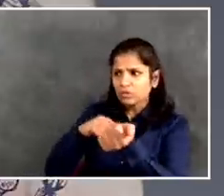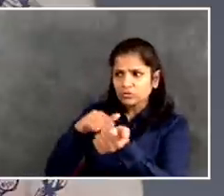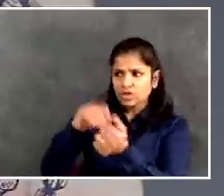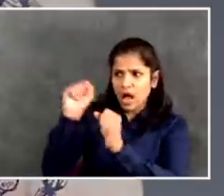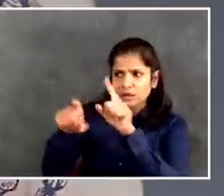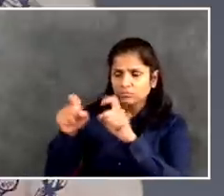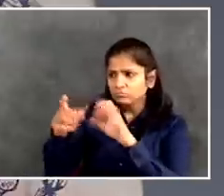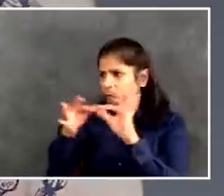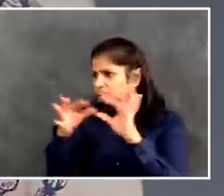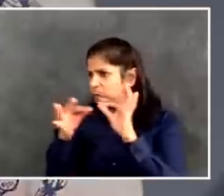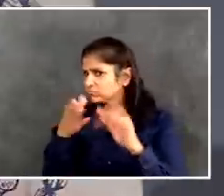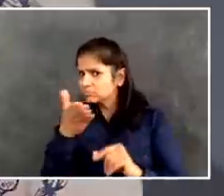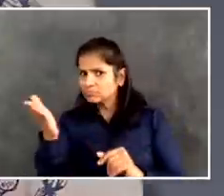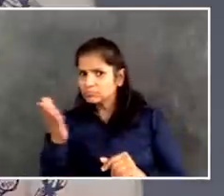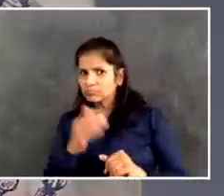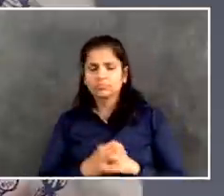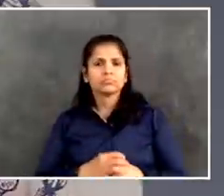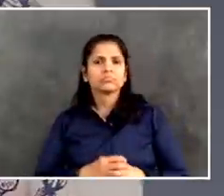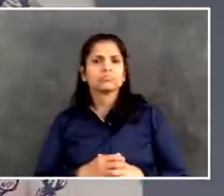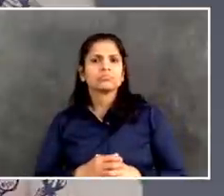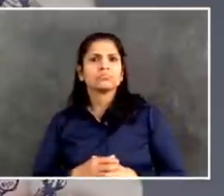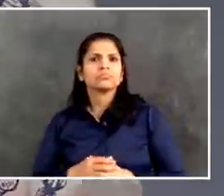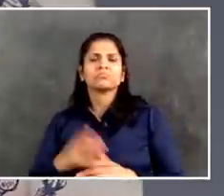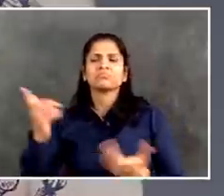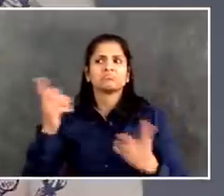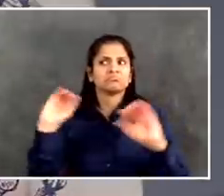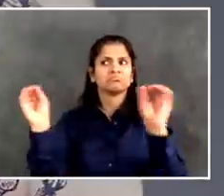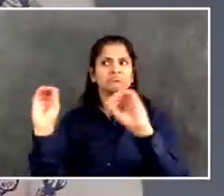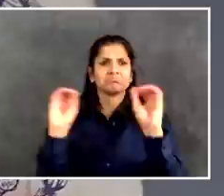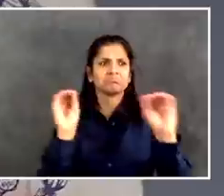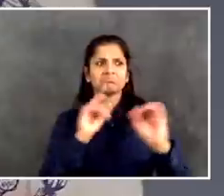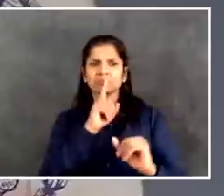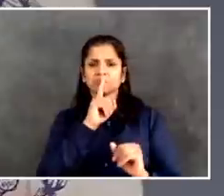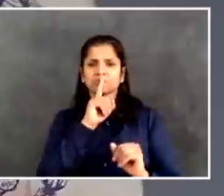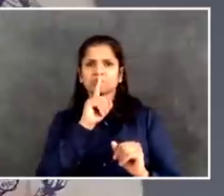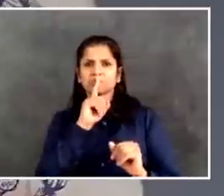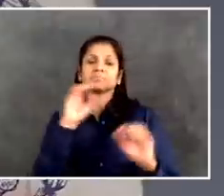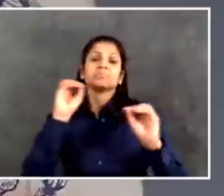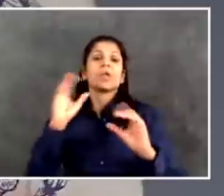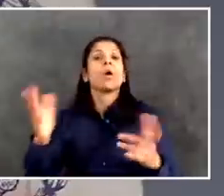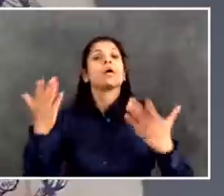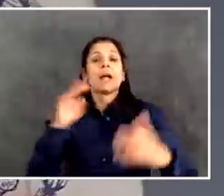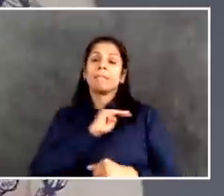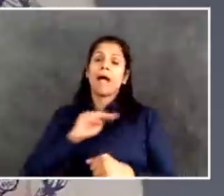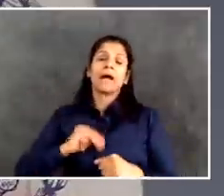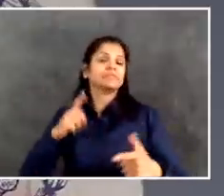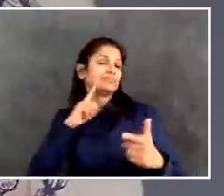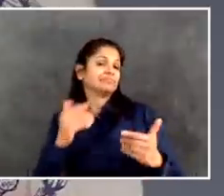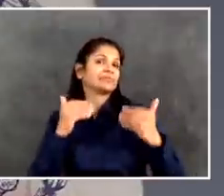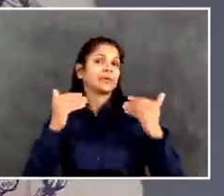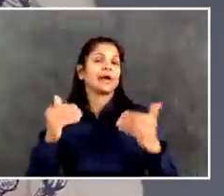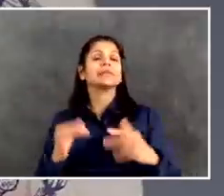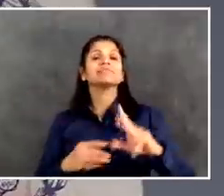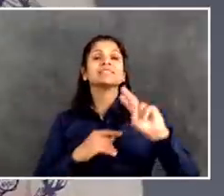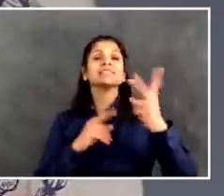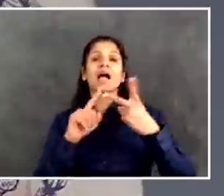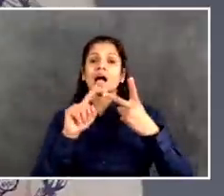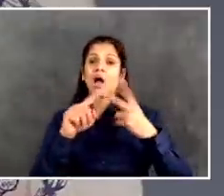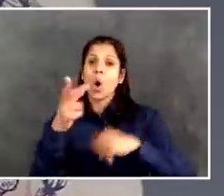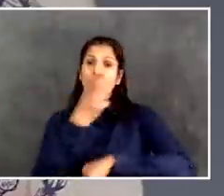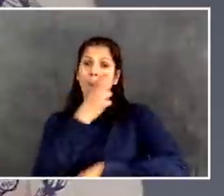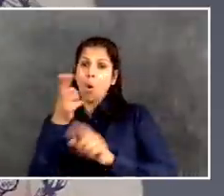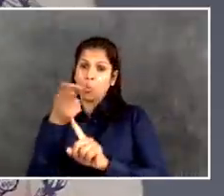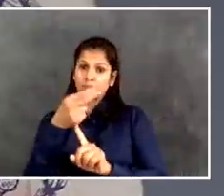Okay. And again, on this one on the hotels, I'll start and if any of the doctors want to add. So